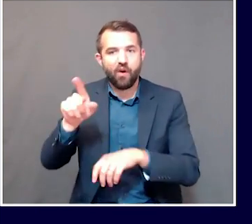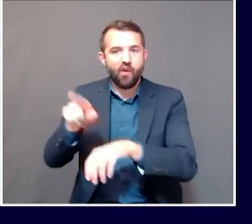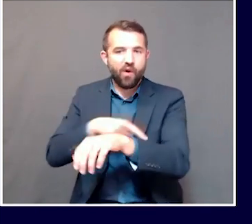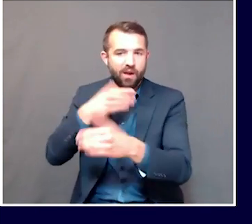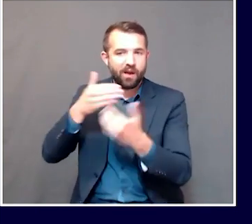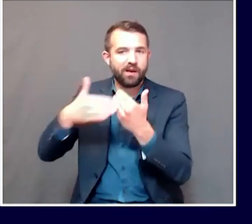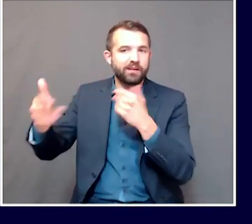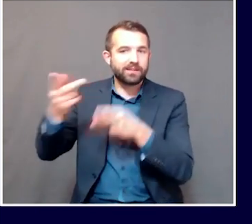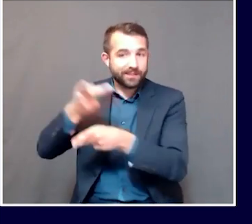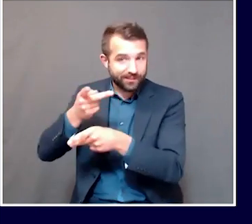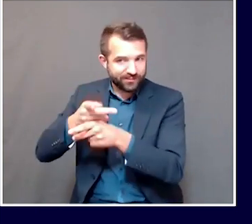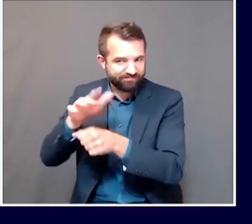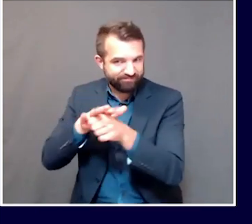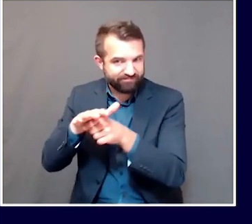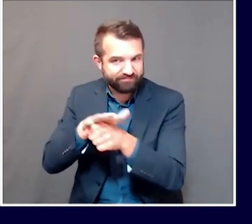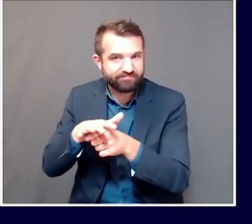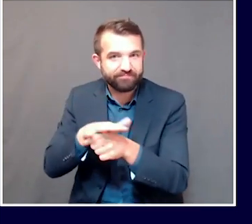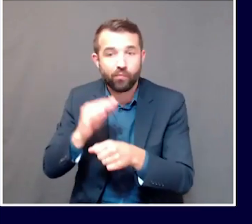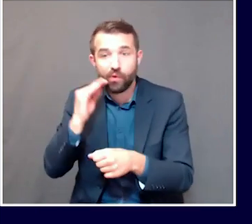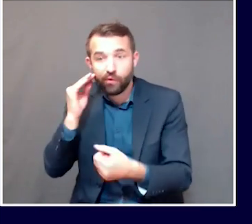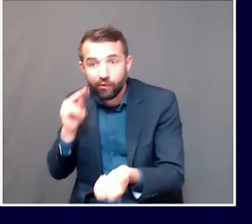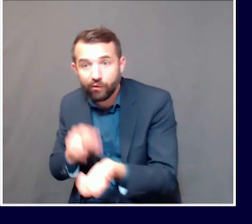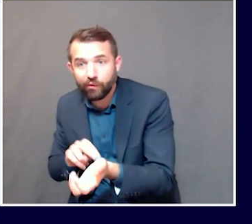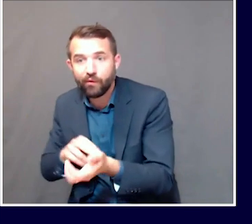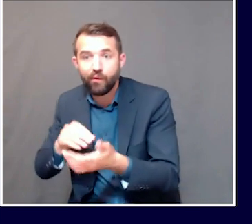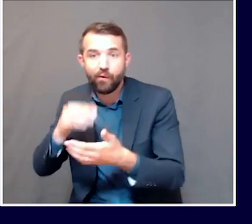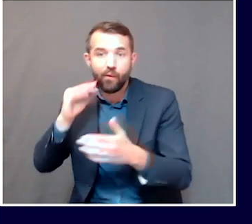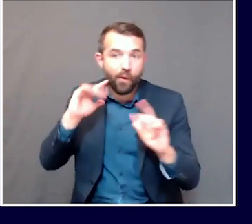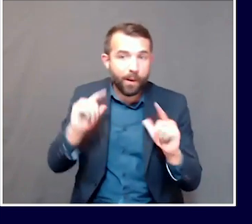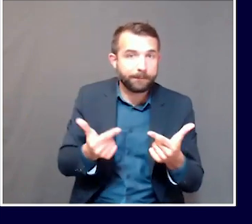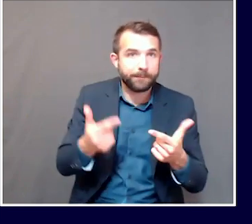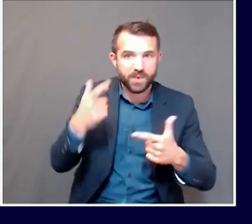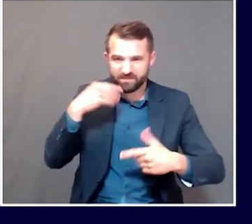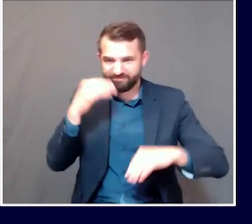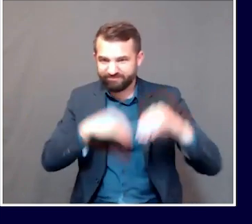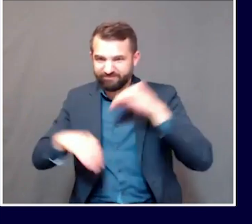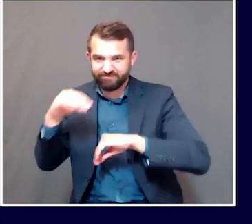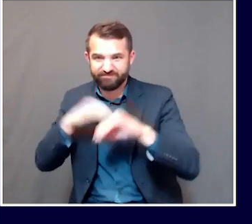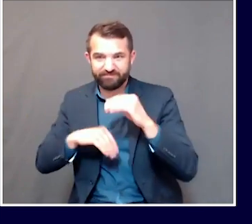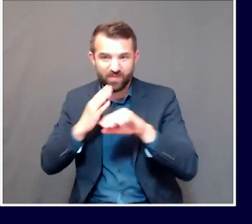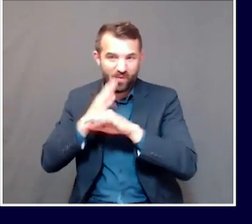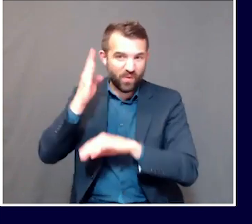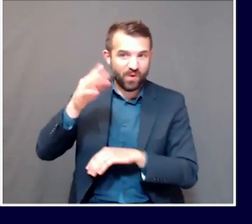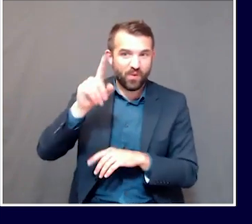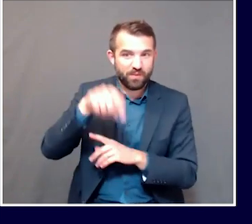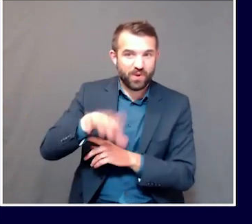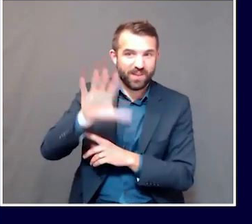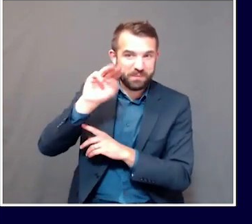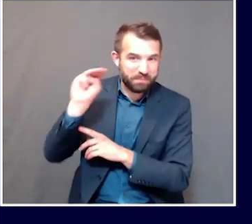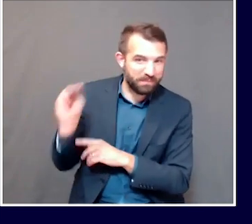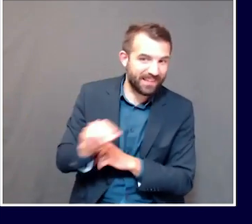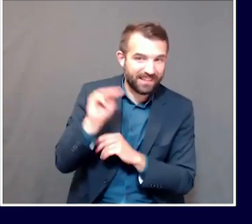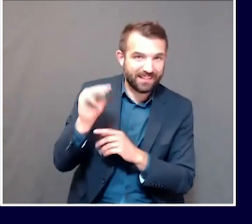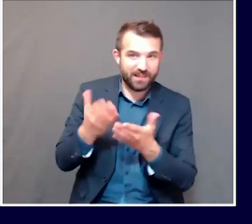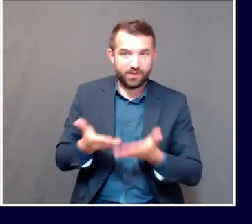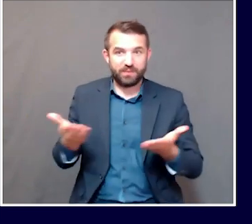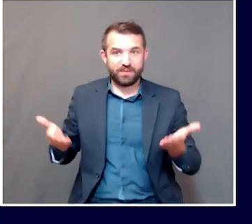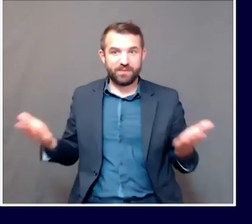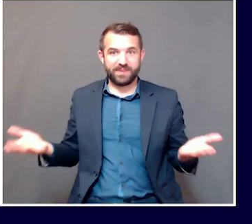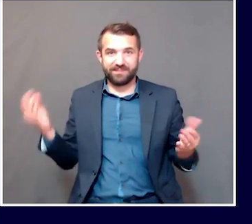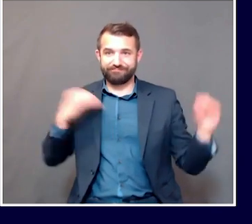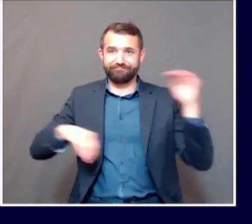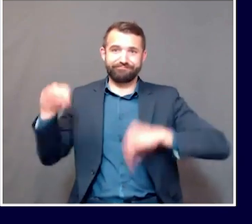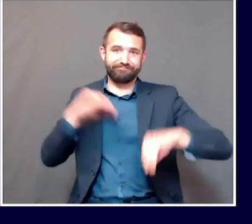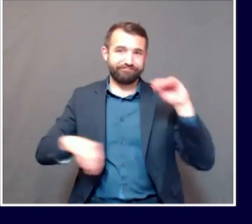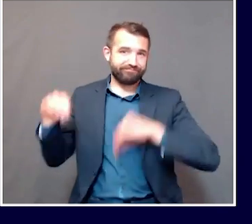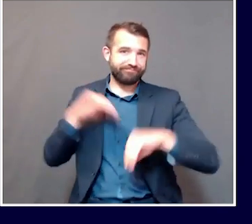the state. Those shipments now comprise over 1.5 million pieces of PPE. That's one